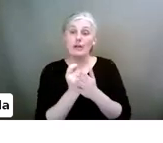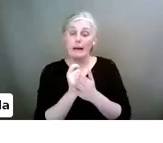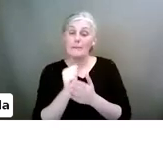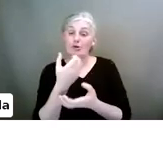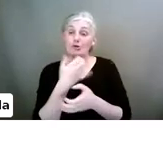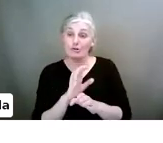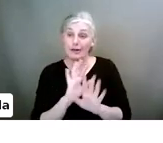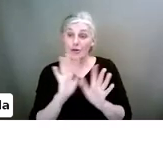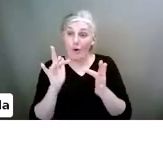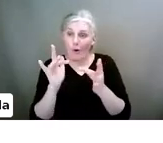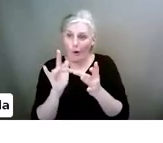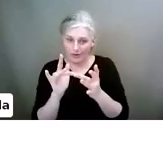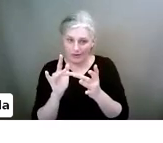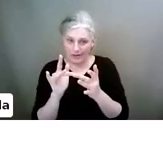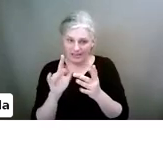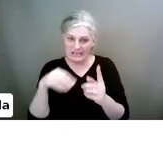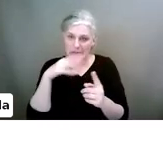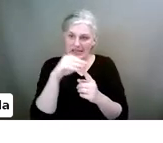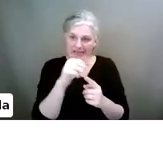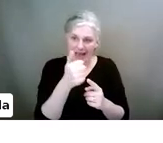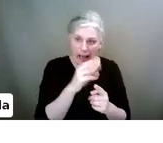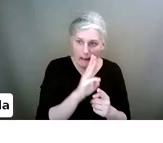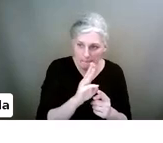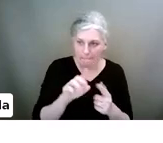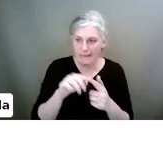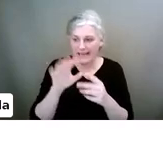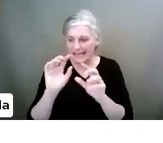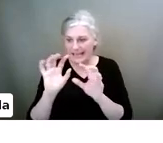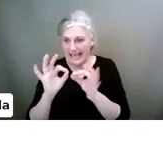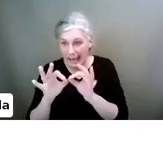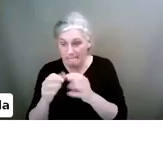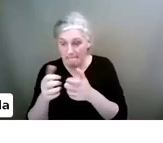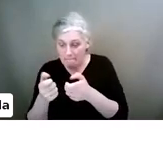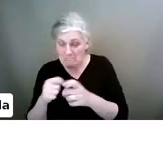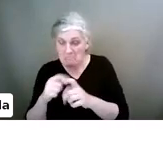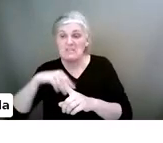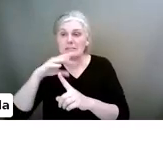online in these apps, in those games, on those devices. OK.